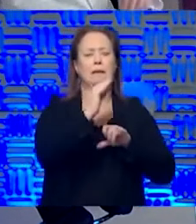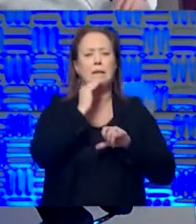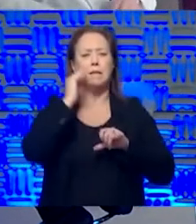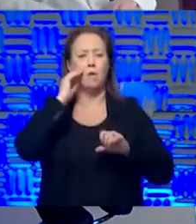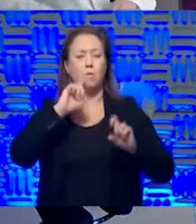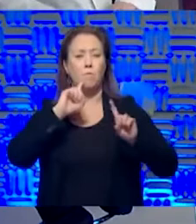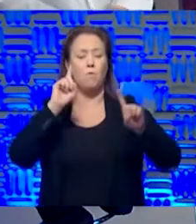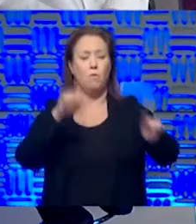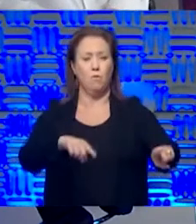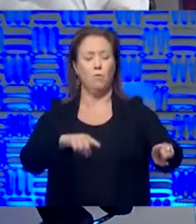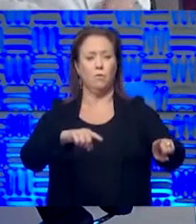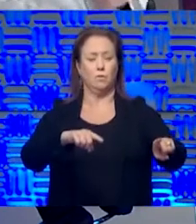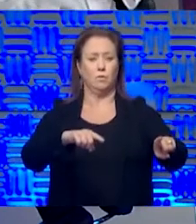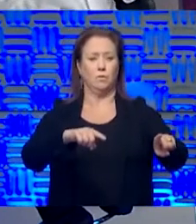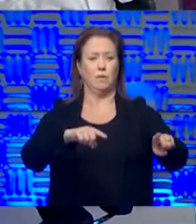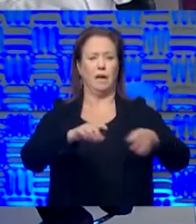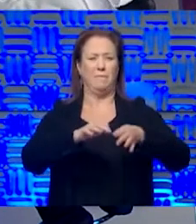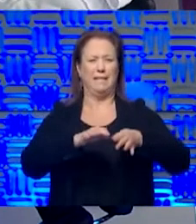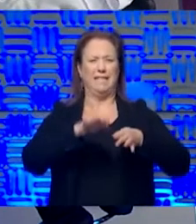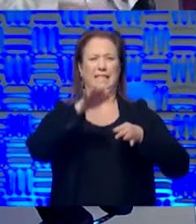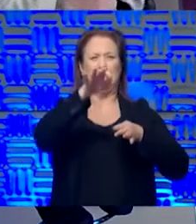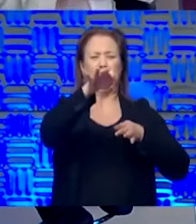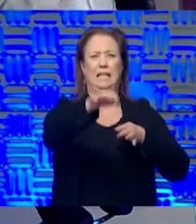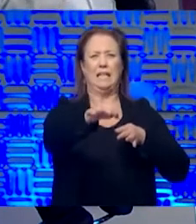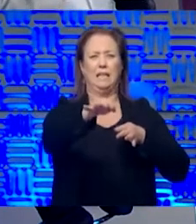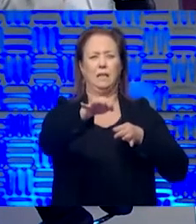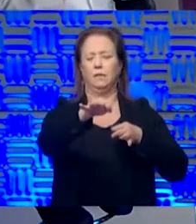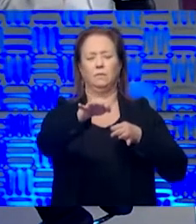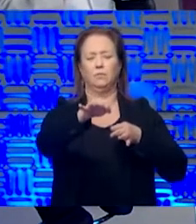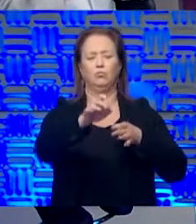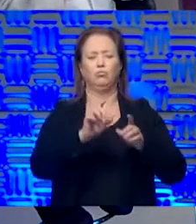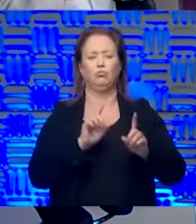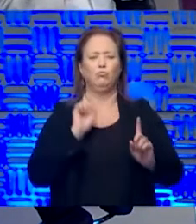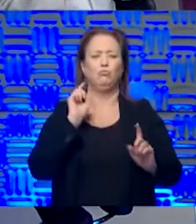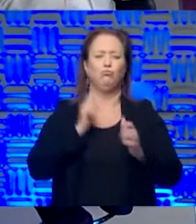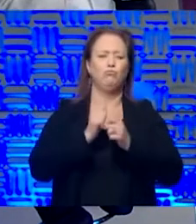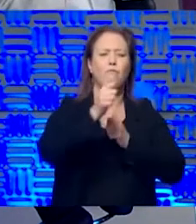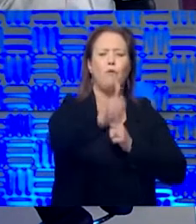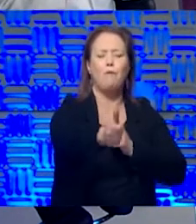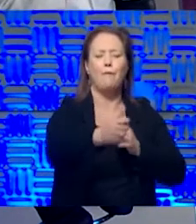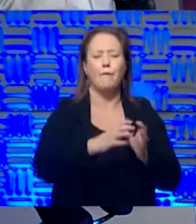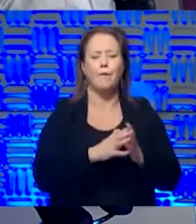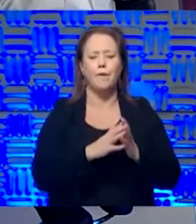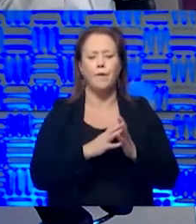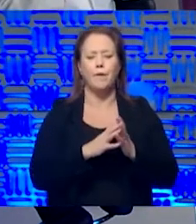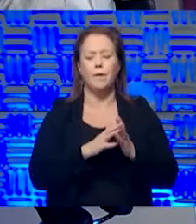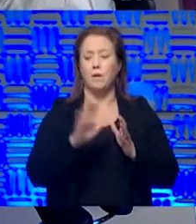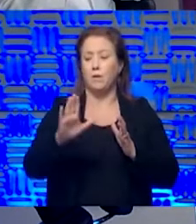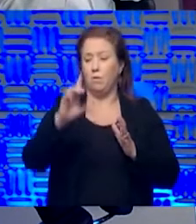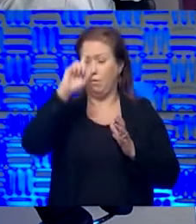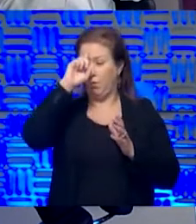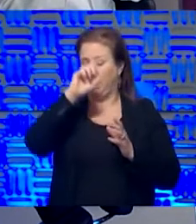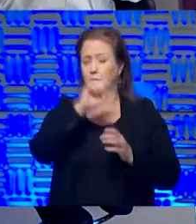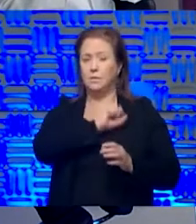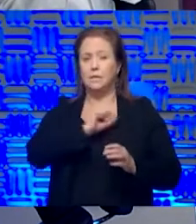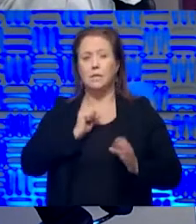orders have been extended, uh, too far out. Uh, whose thoughts about that?